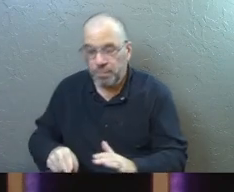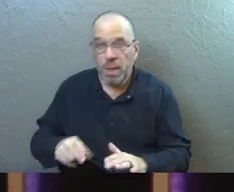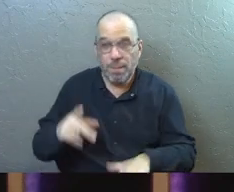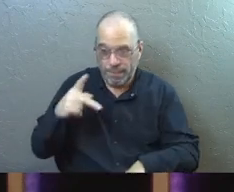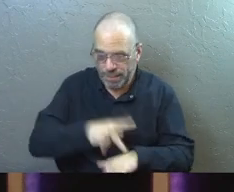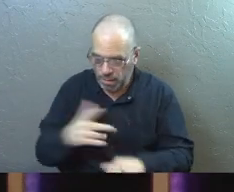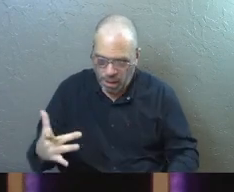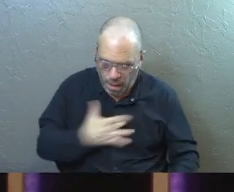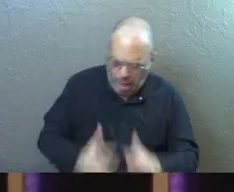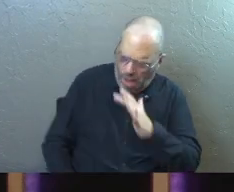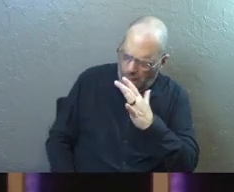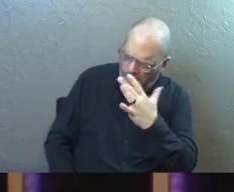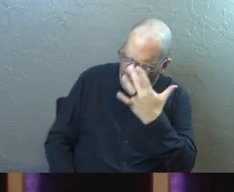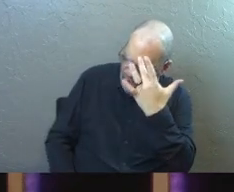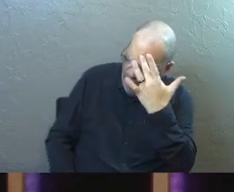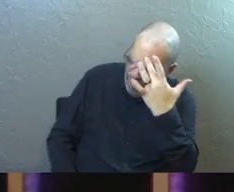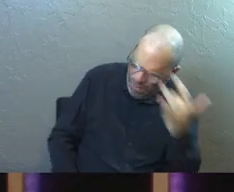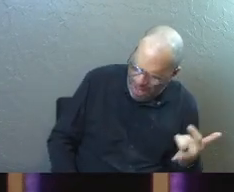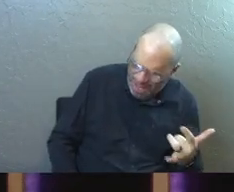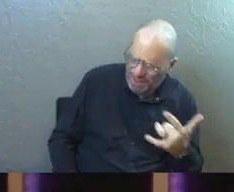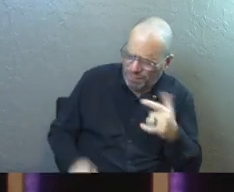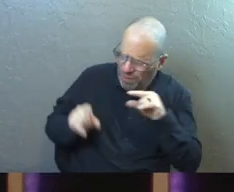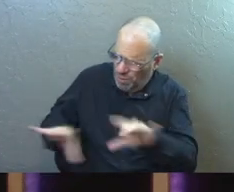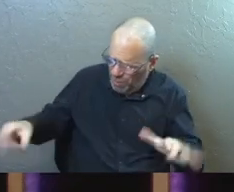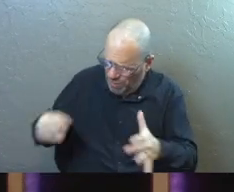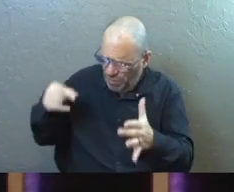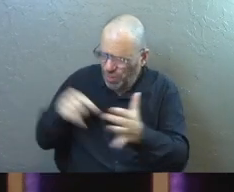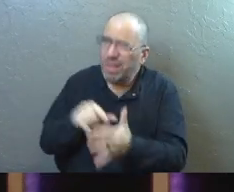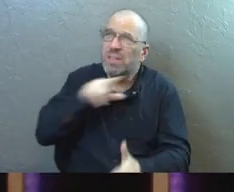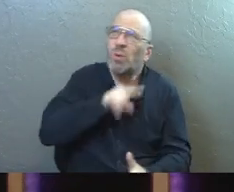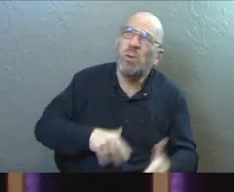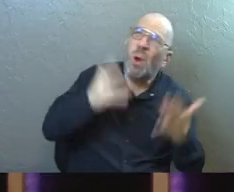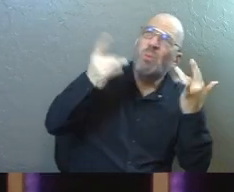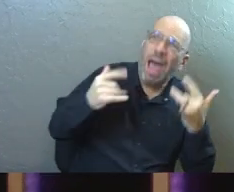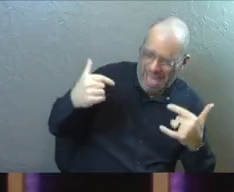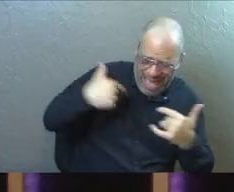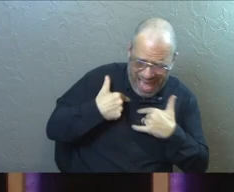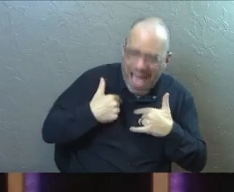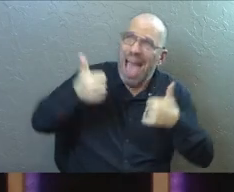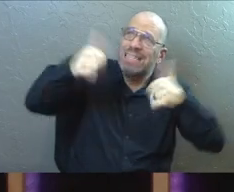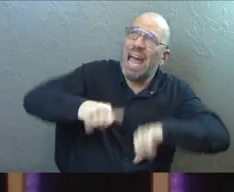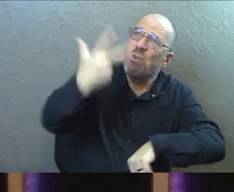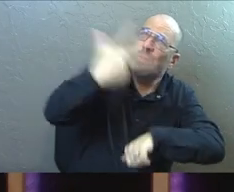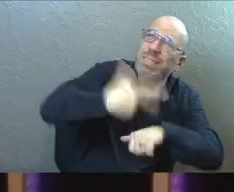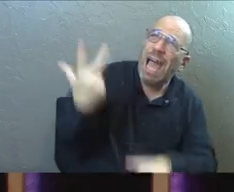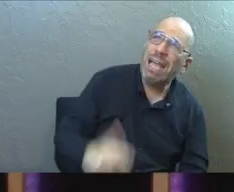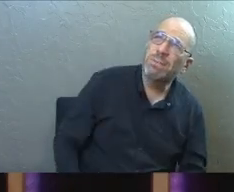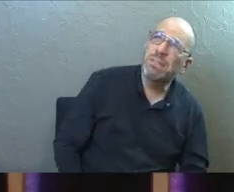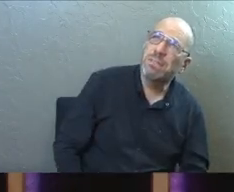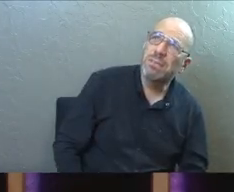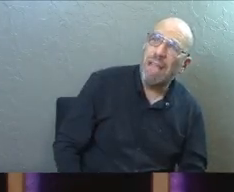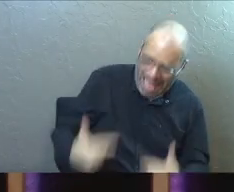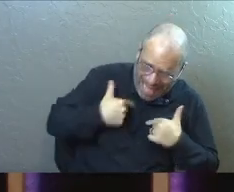anything is, why in the world did you do this, Lord, when I denied you three times?